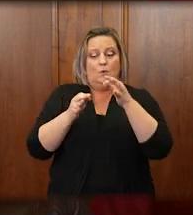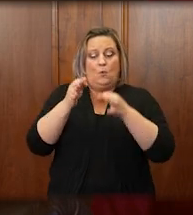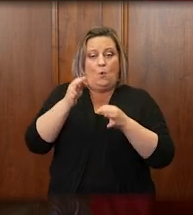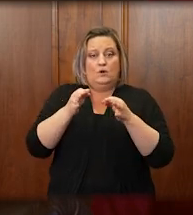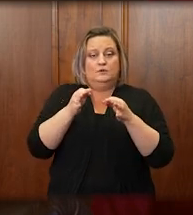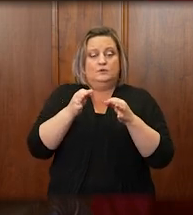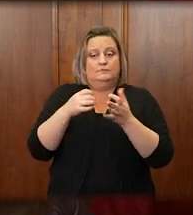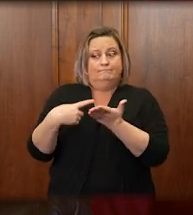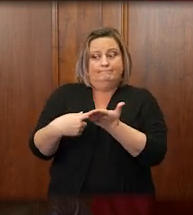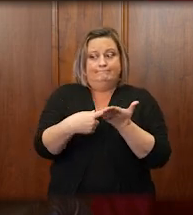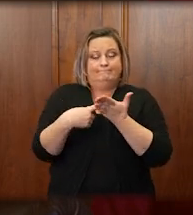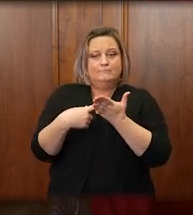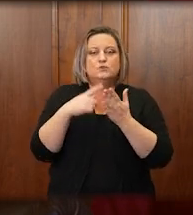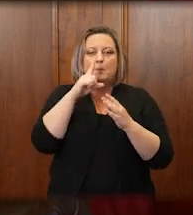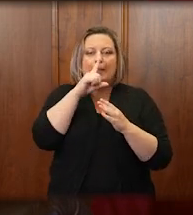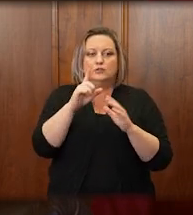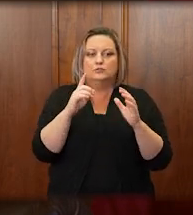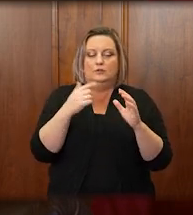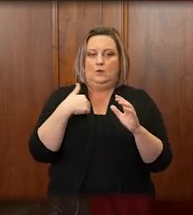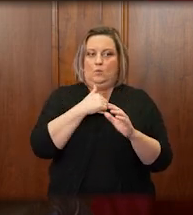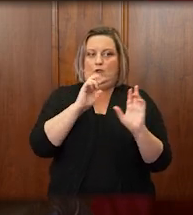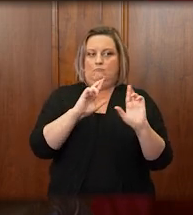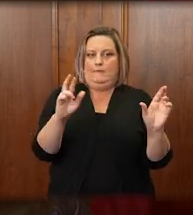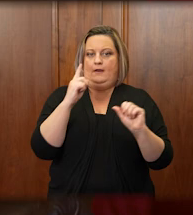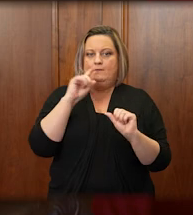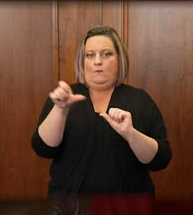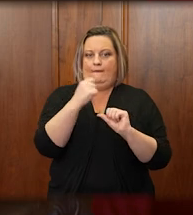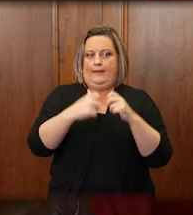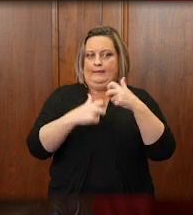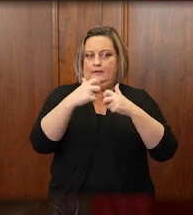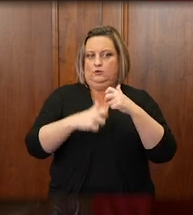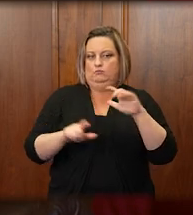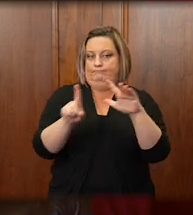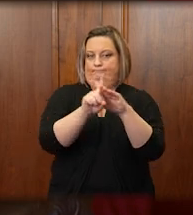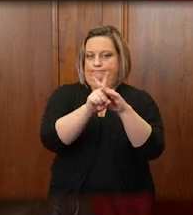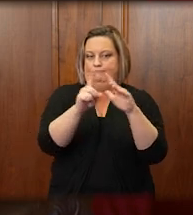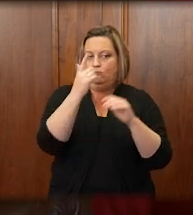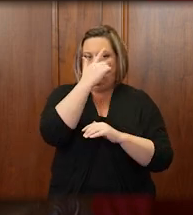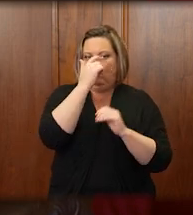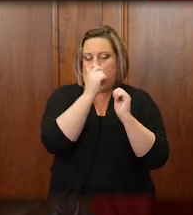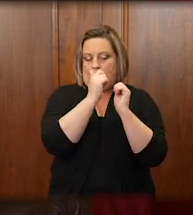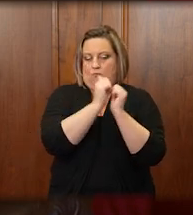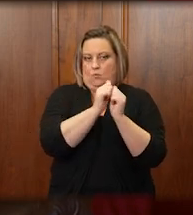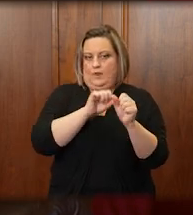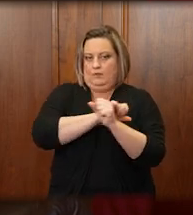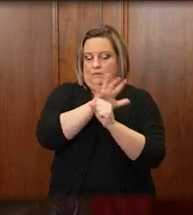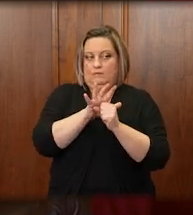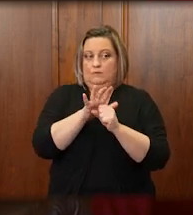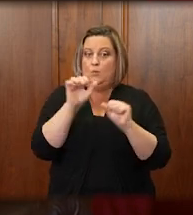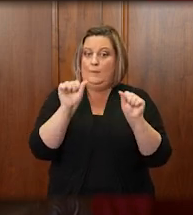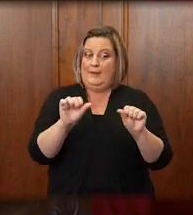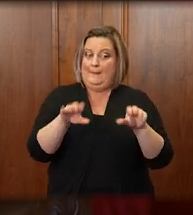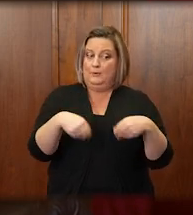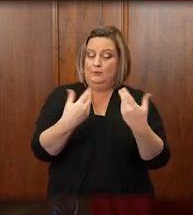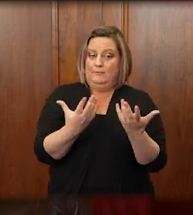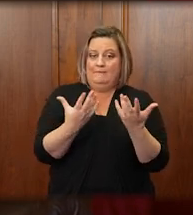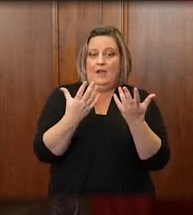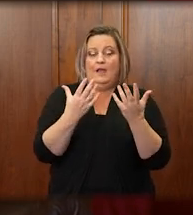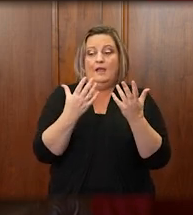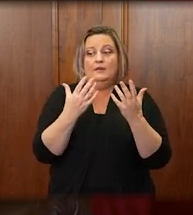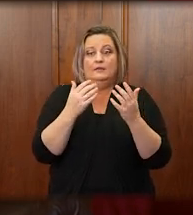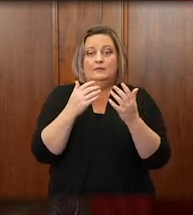of coronavirus issues. We have been able to help the trial courts out with personal protective equipment and various research